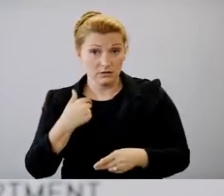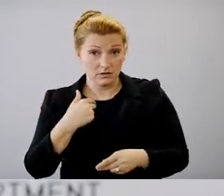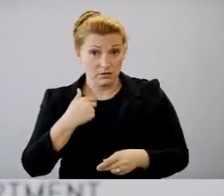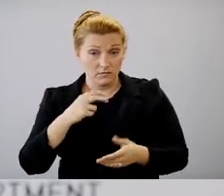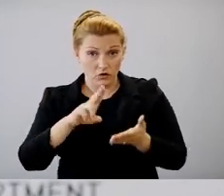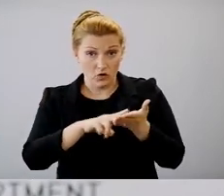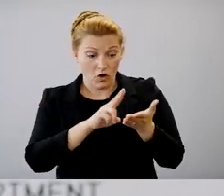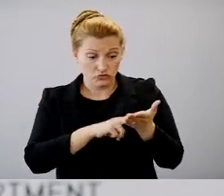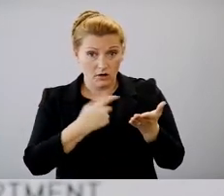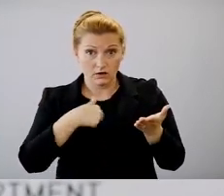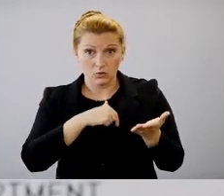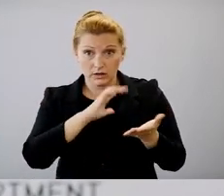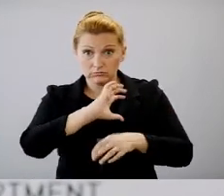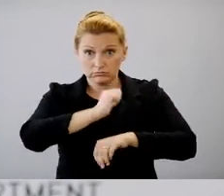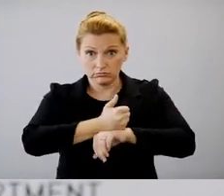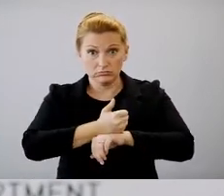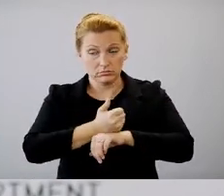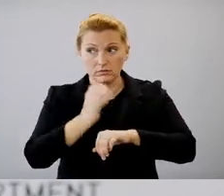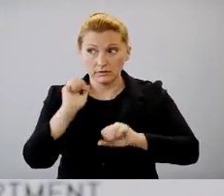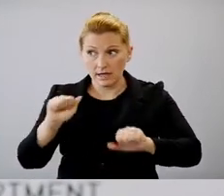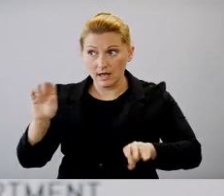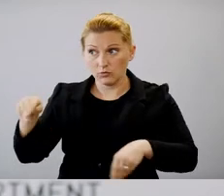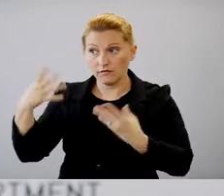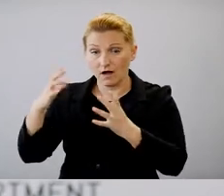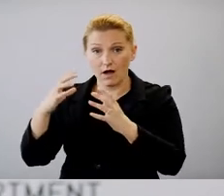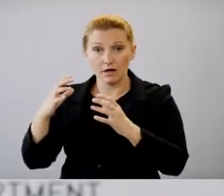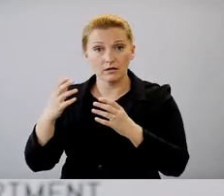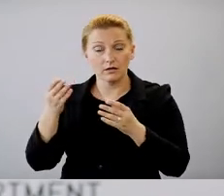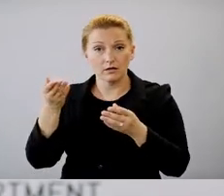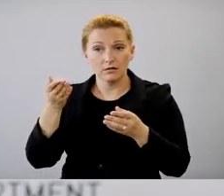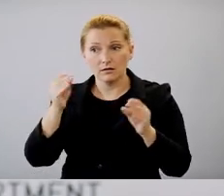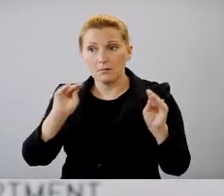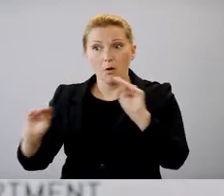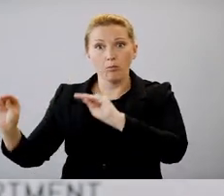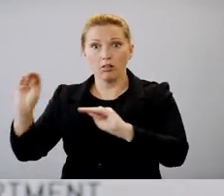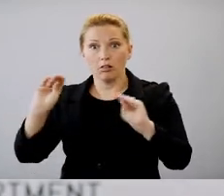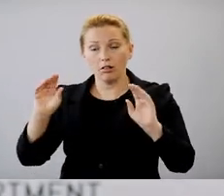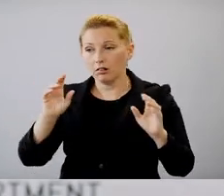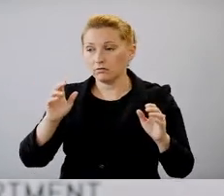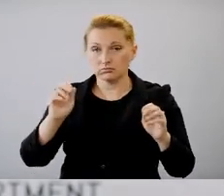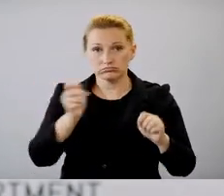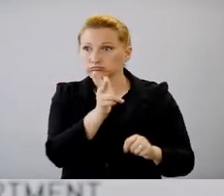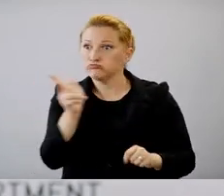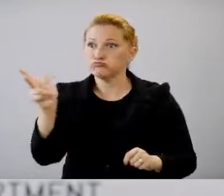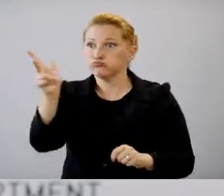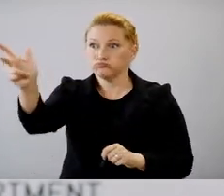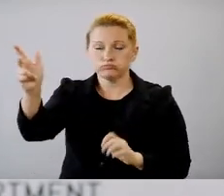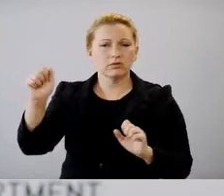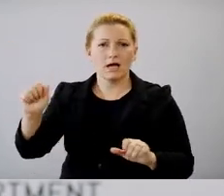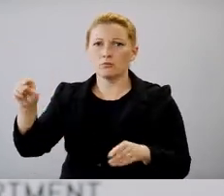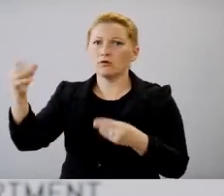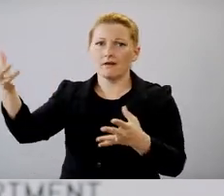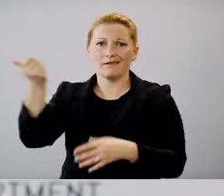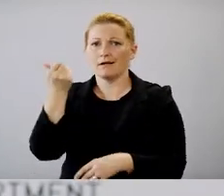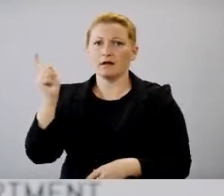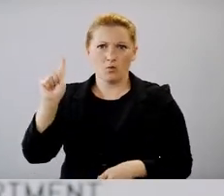and pop up events so that those contractors can go anywhere where they are needed to provide vaccinations.